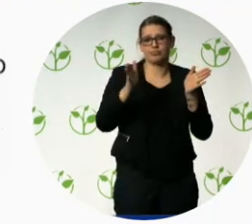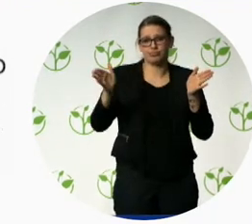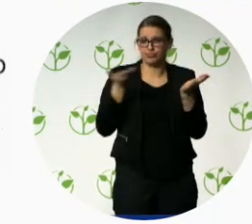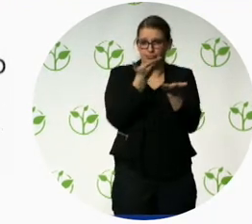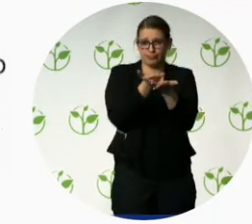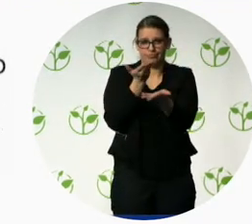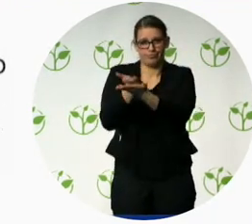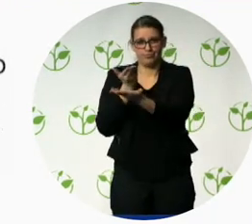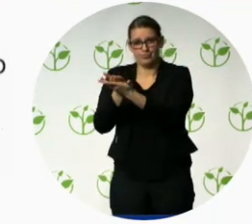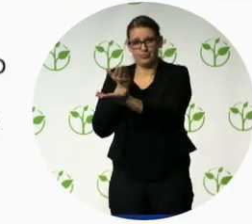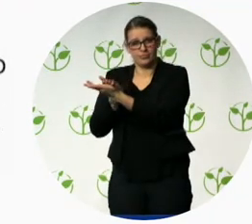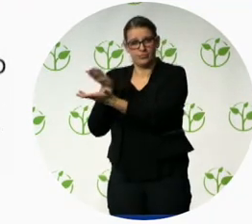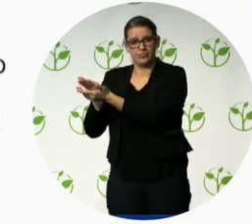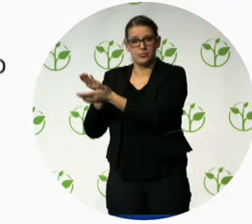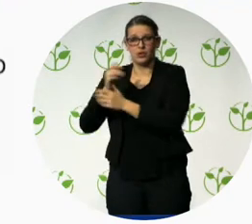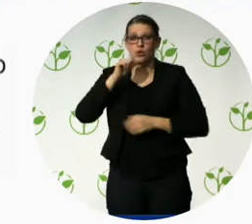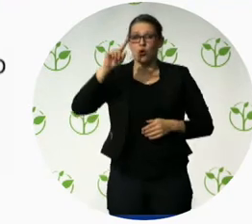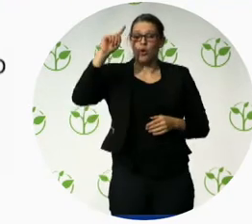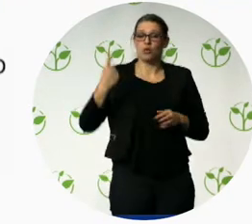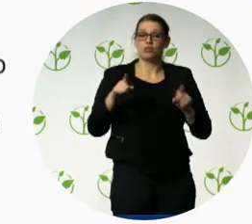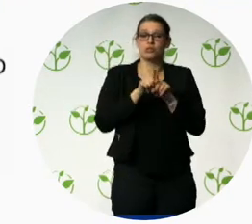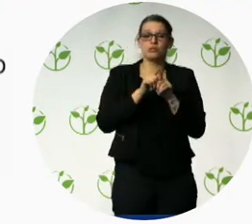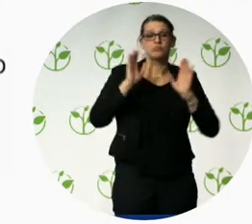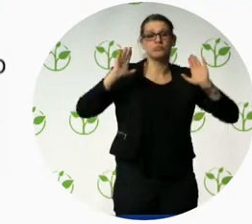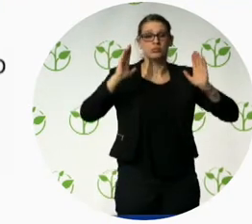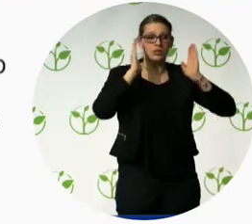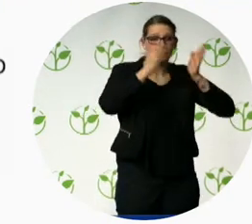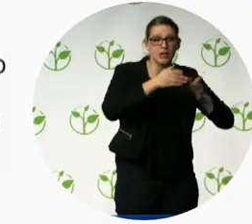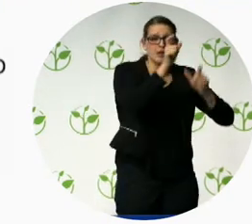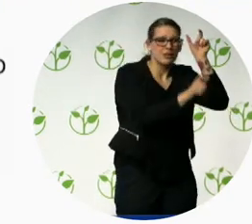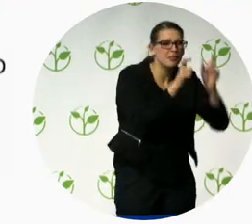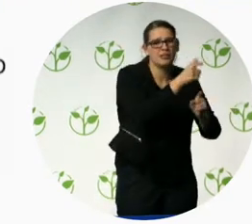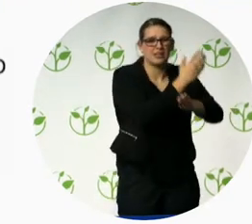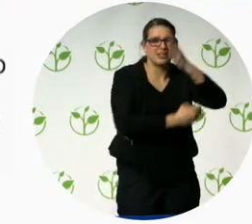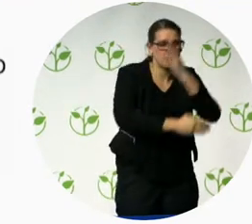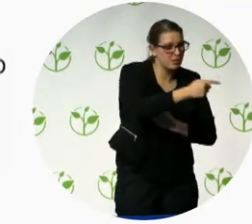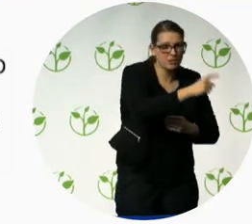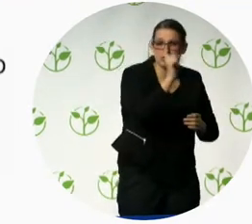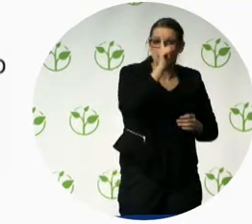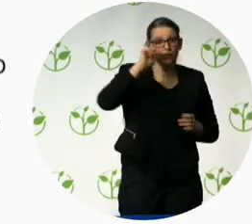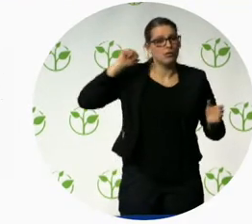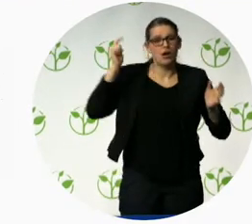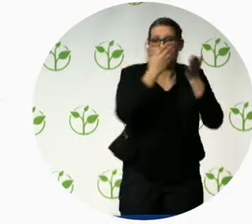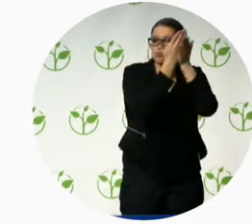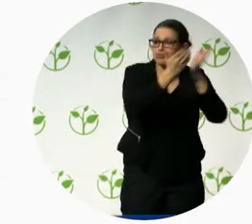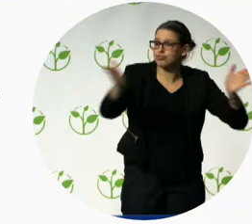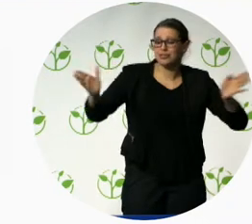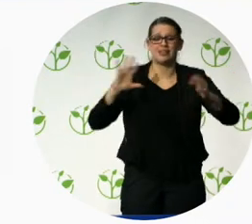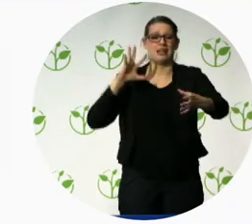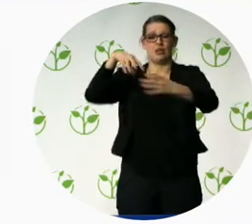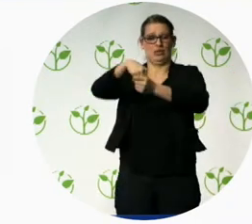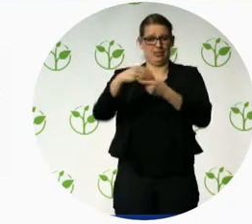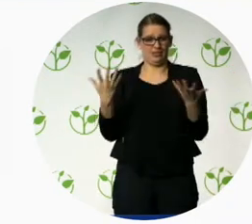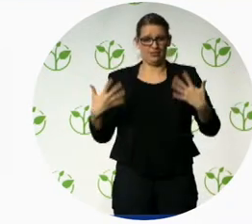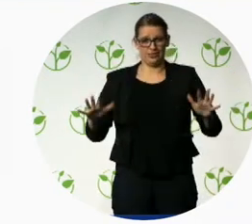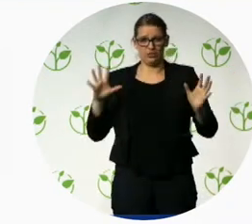not just disability features, but they're just great, inclusively designed features that will help somebody with a disability. In Edge, our browser, you can